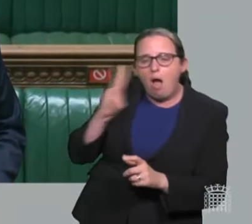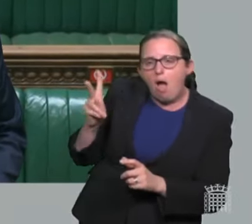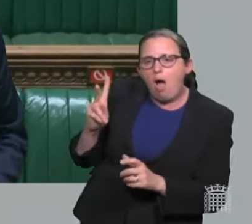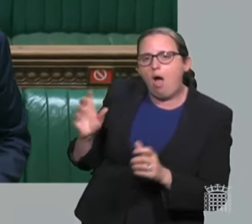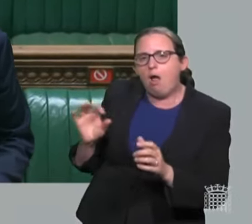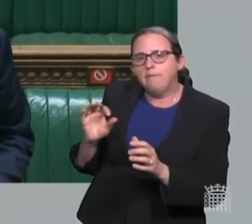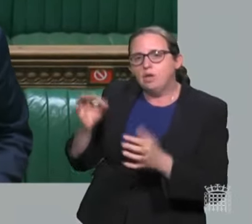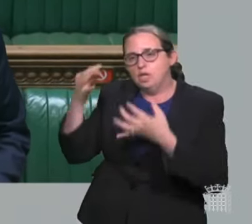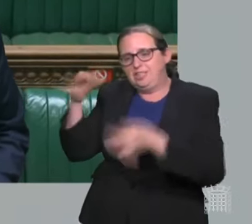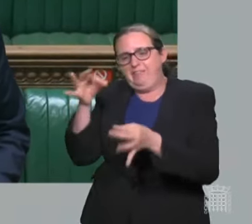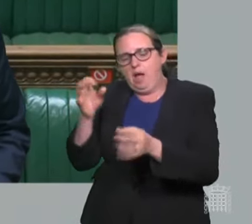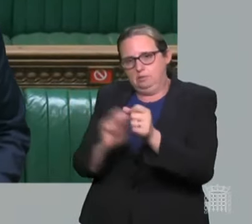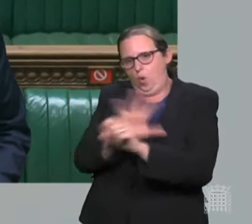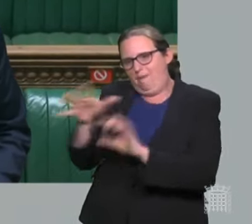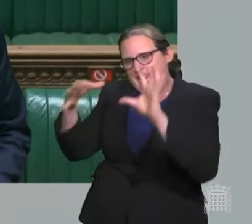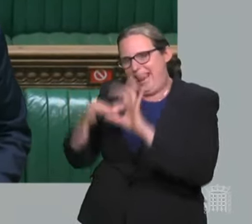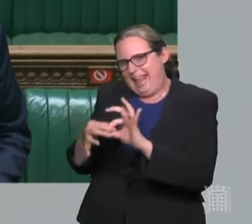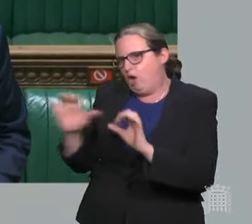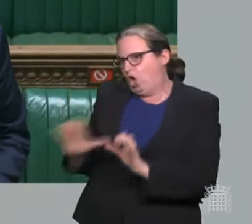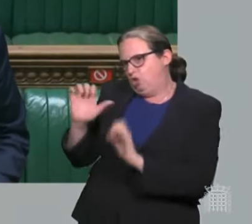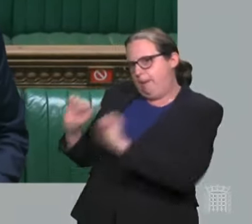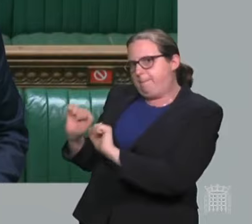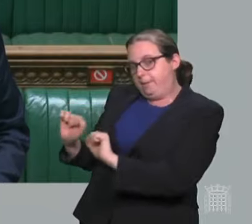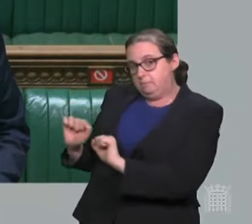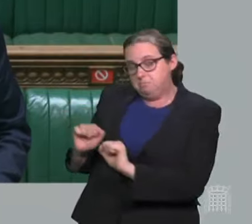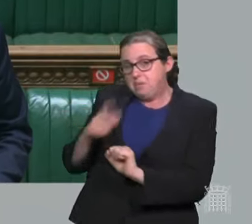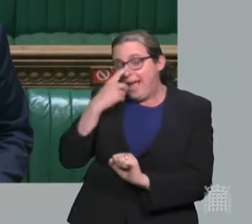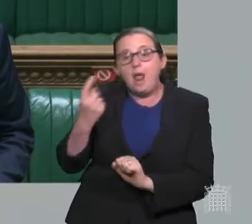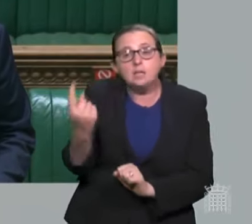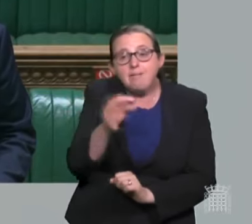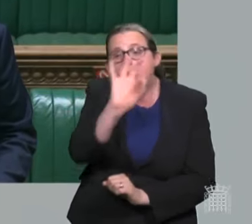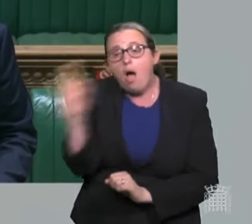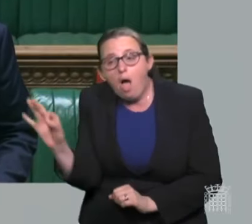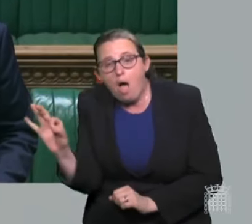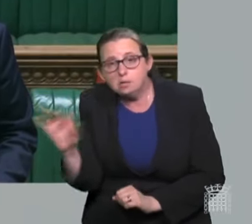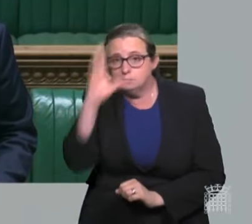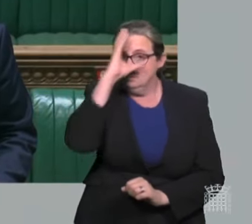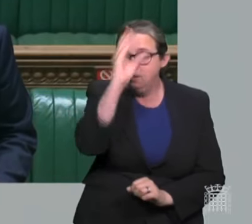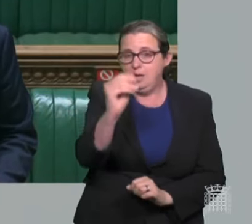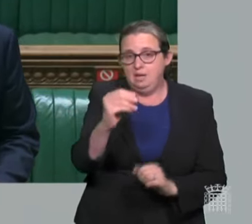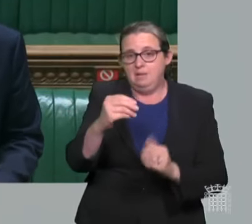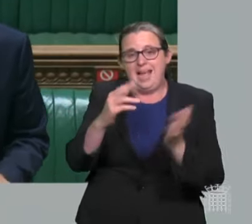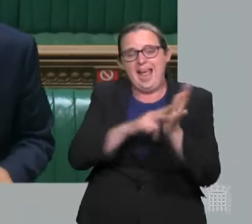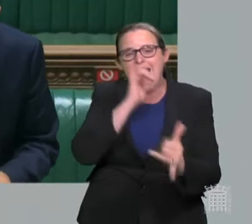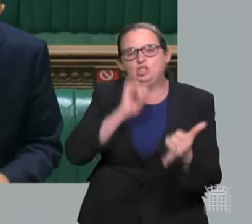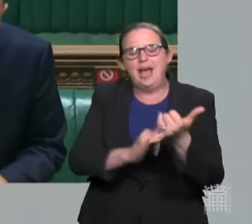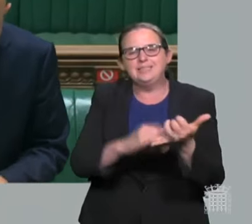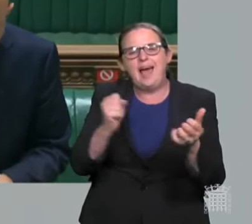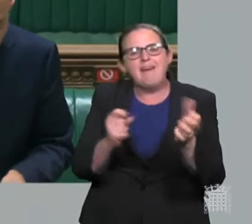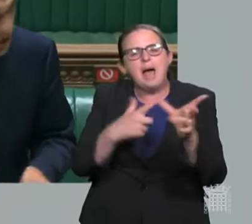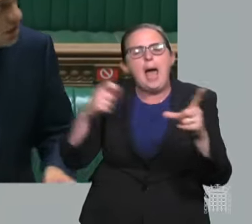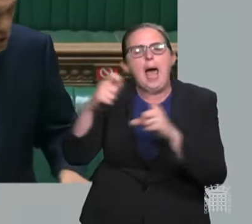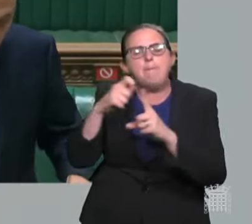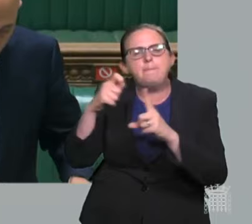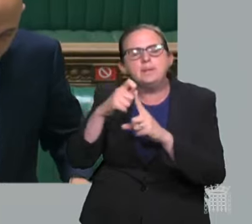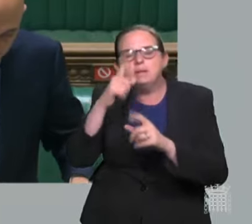at their own discretion. And from step four onwards, the NHS COVID pass will be accessible through the NHS app